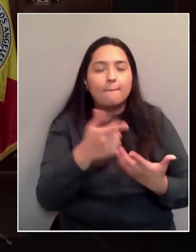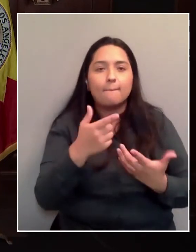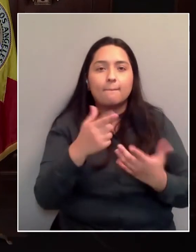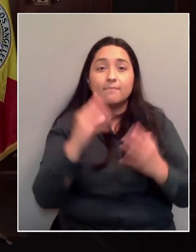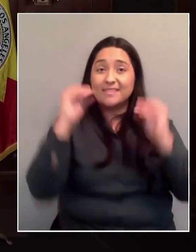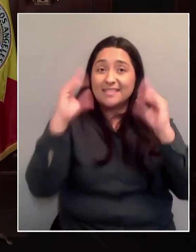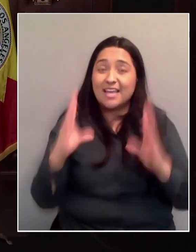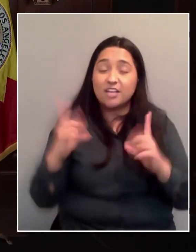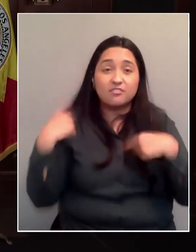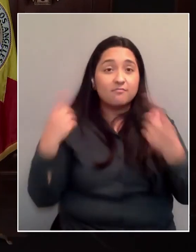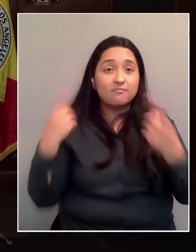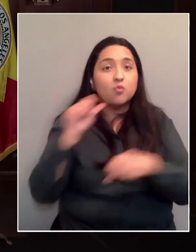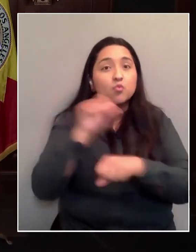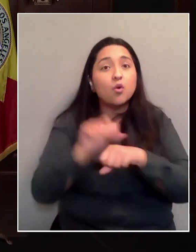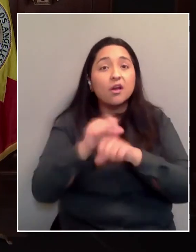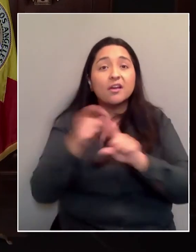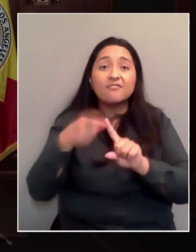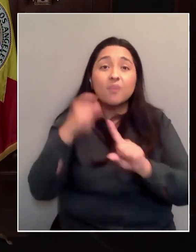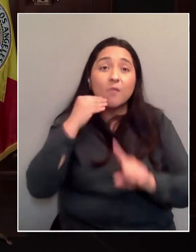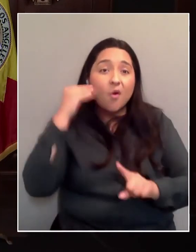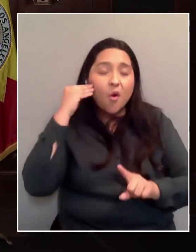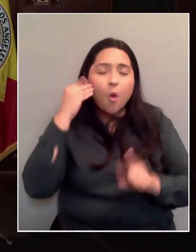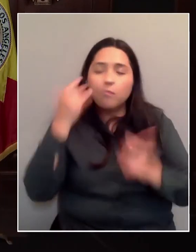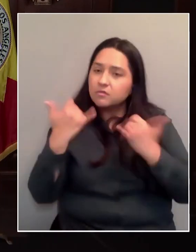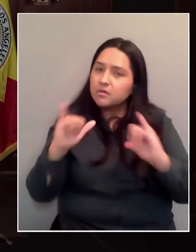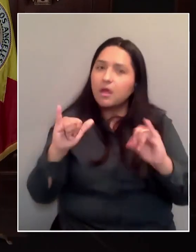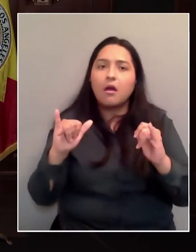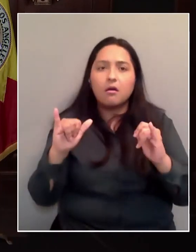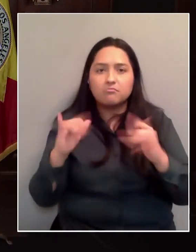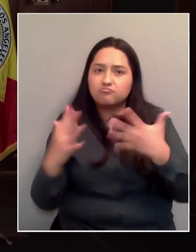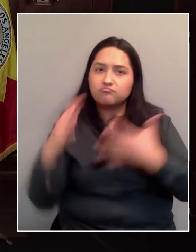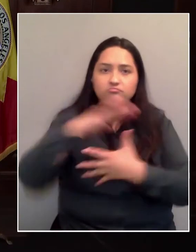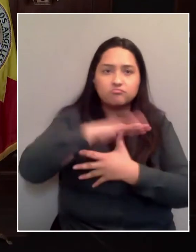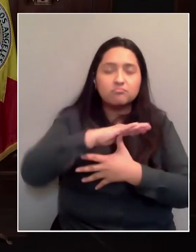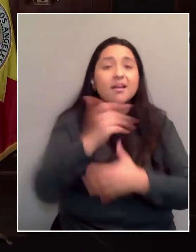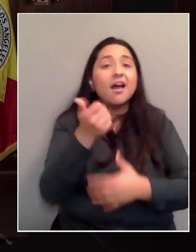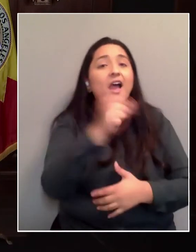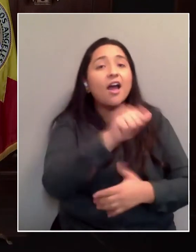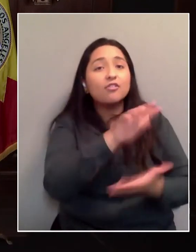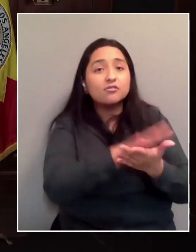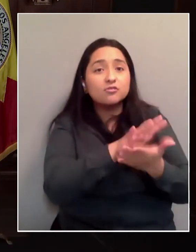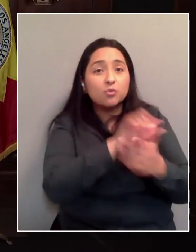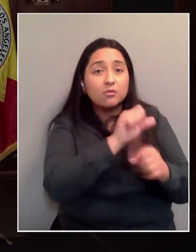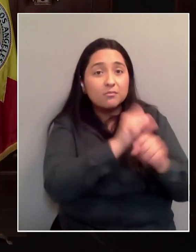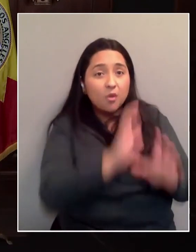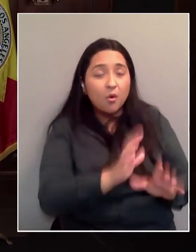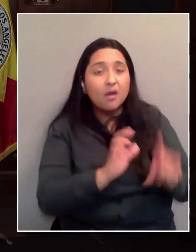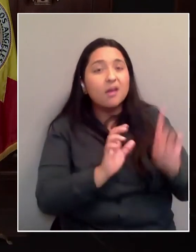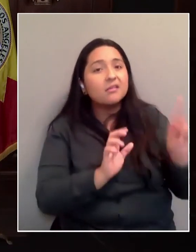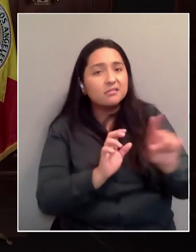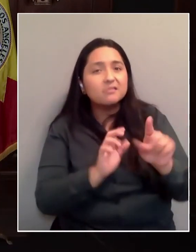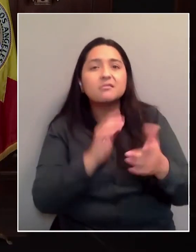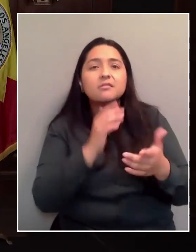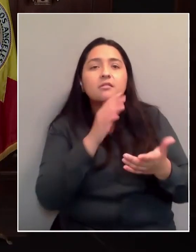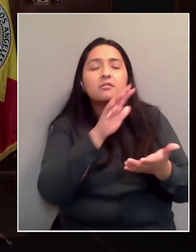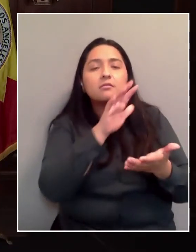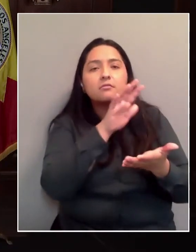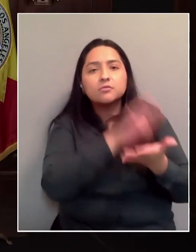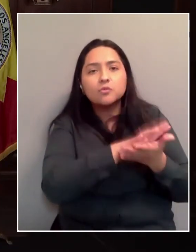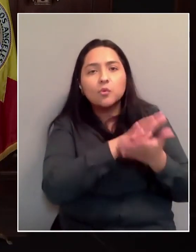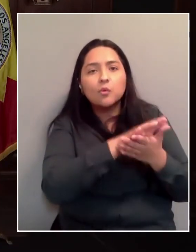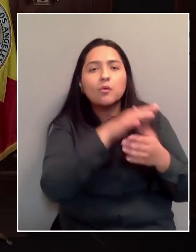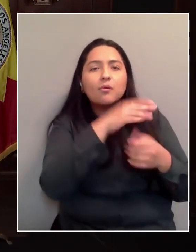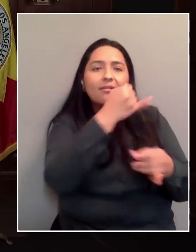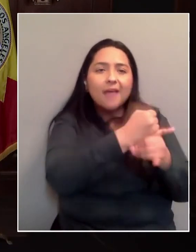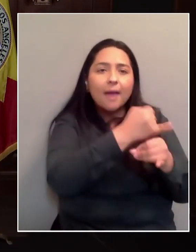from home or remotely, we've had other school workers who are working on campuses and warehouses for things like food preparation, that they should be